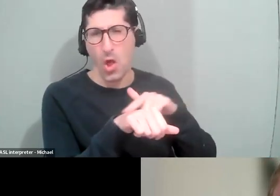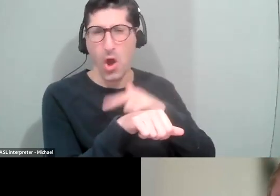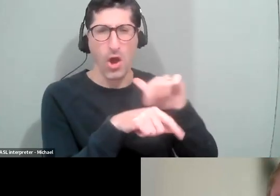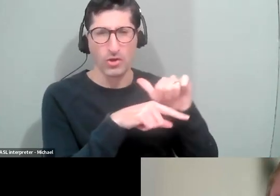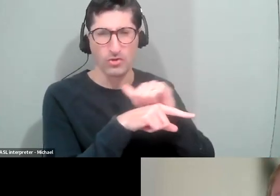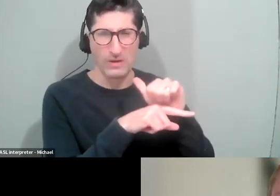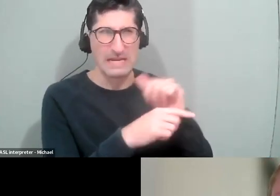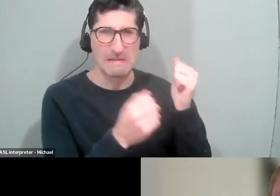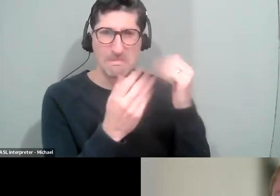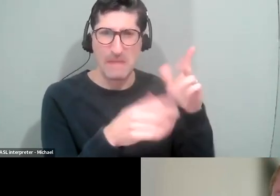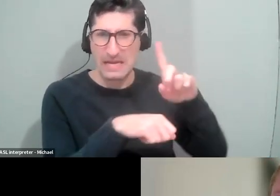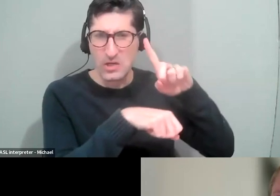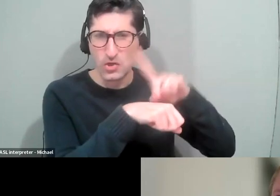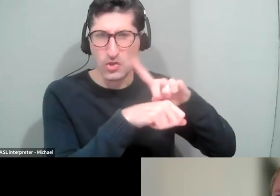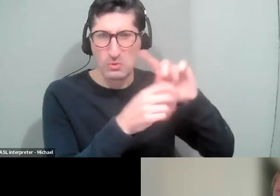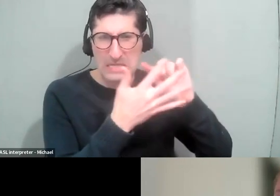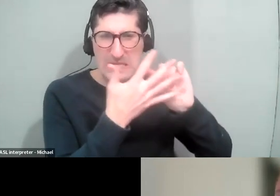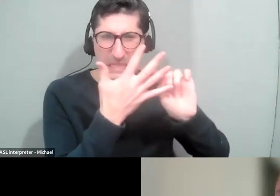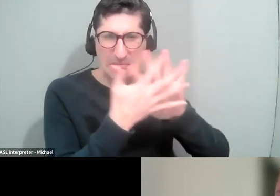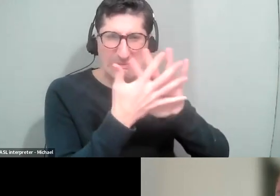and there's a lot to remember. Um, So,